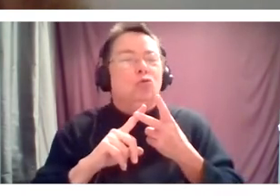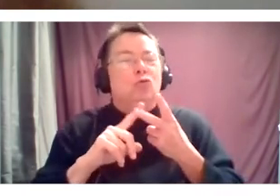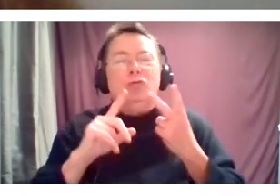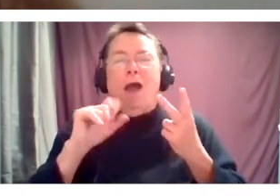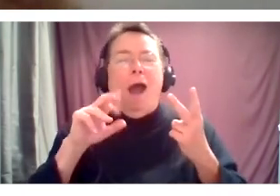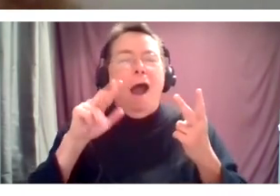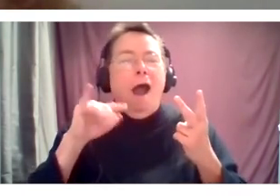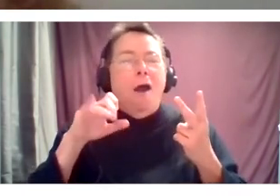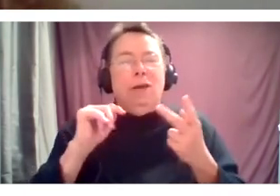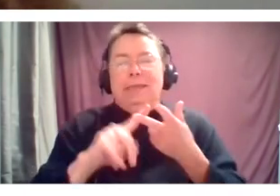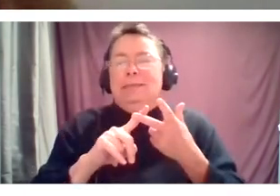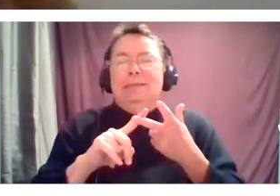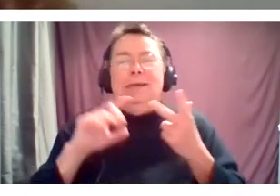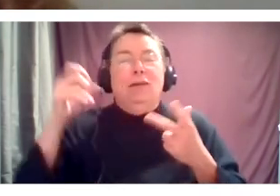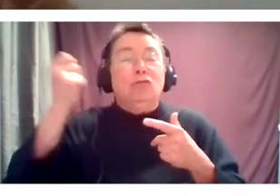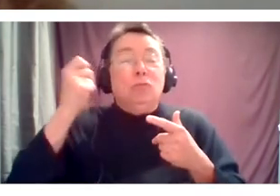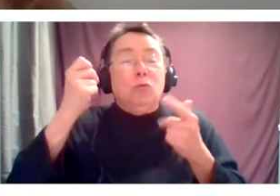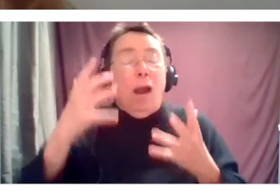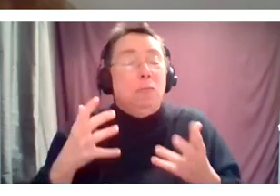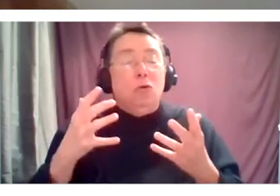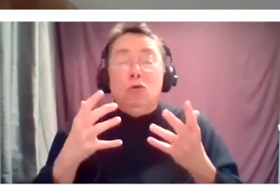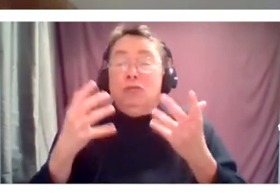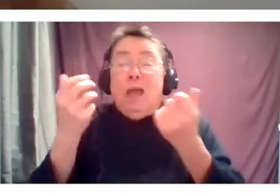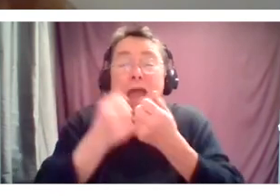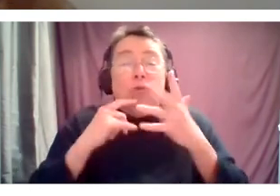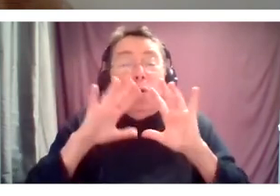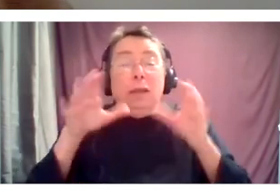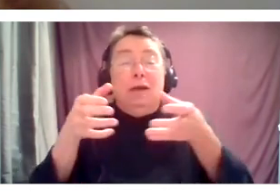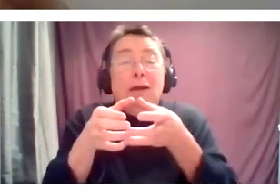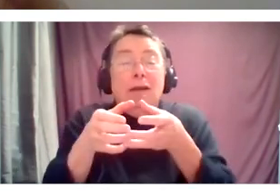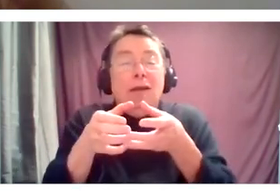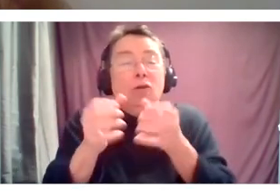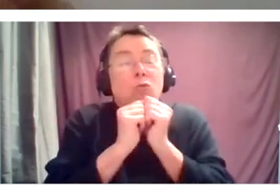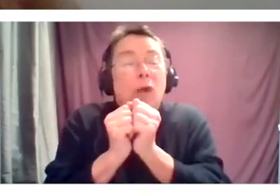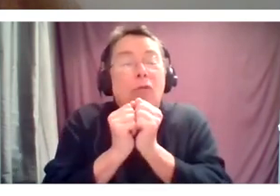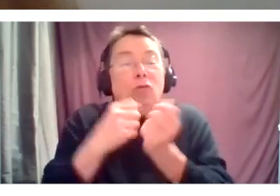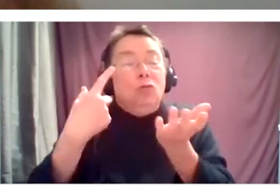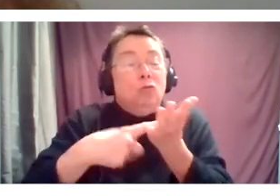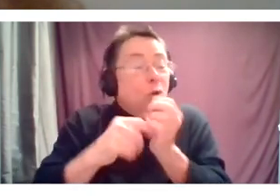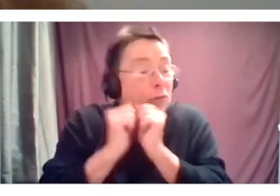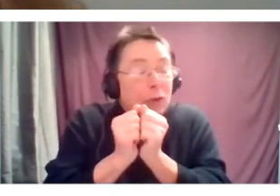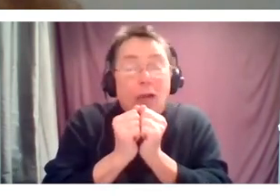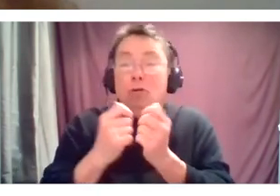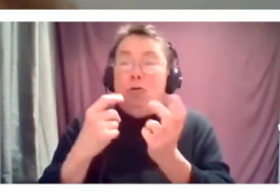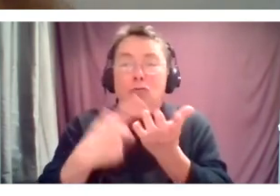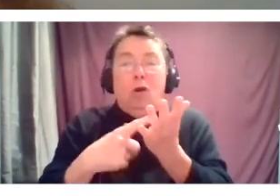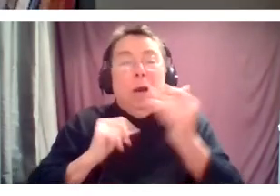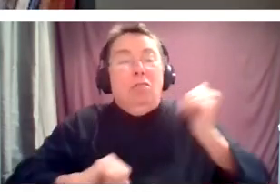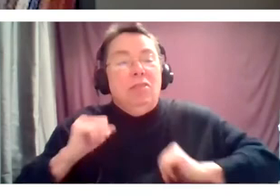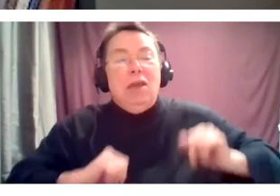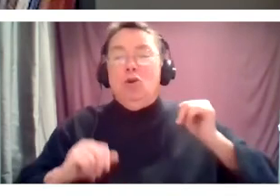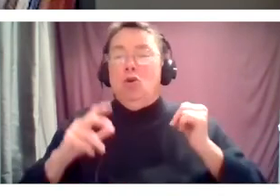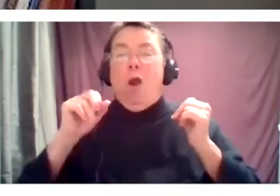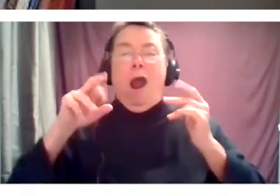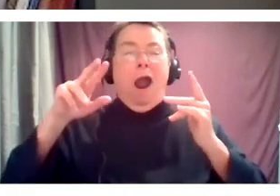space, albeit virtual, talking to each other and talking about art and theater. It was very emotional, um, and, and